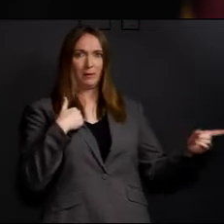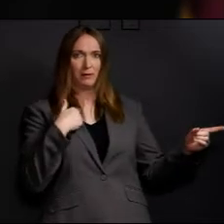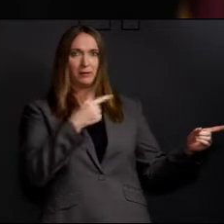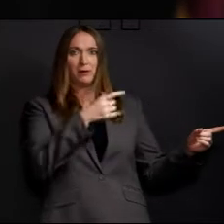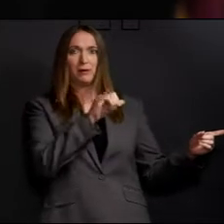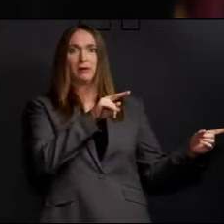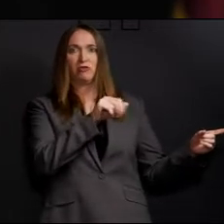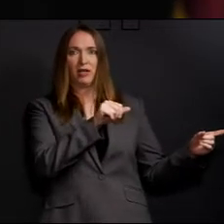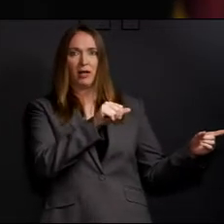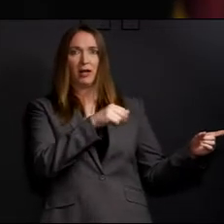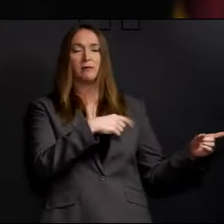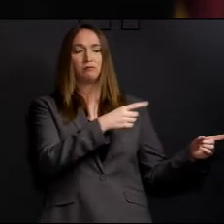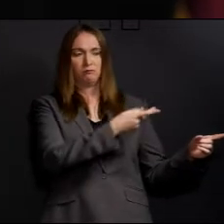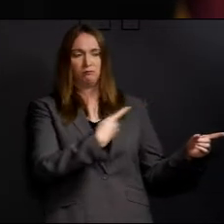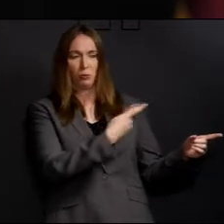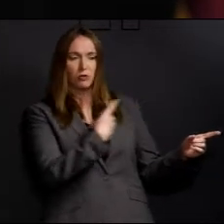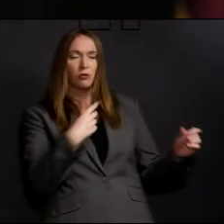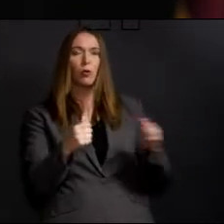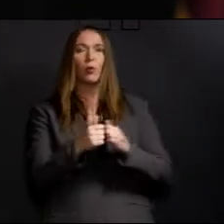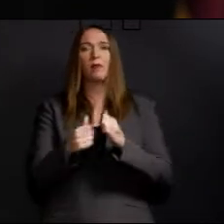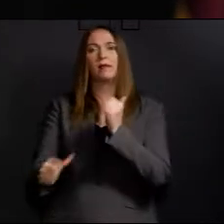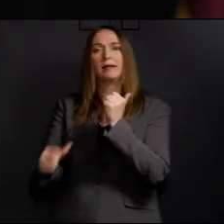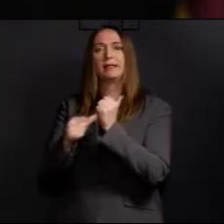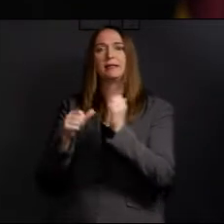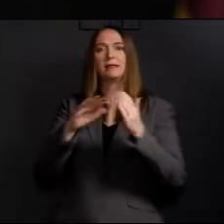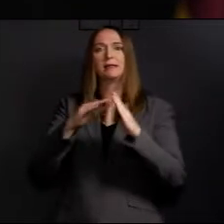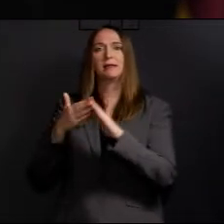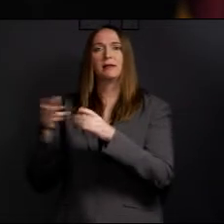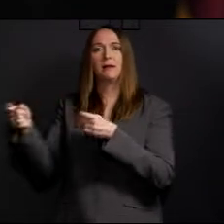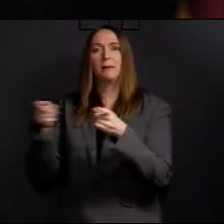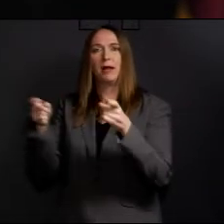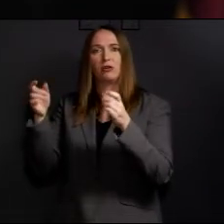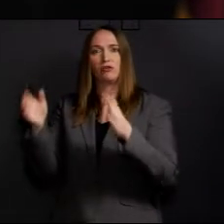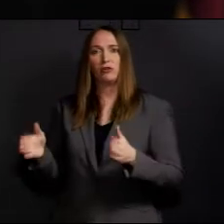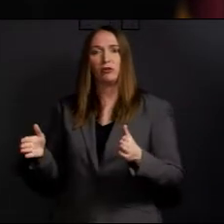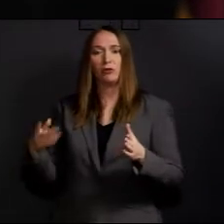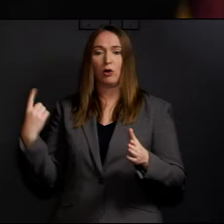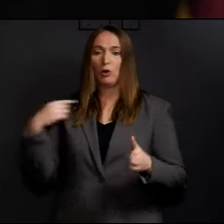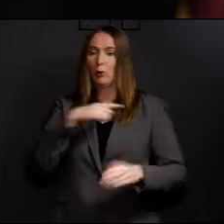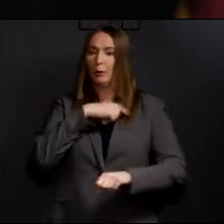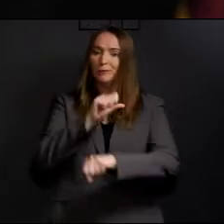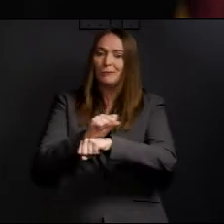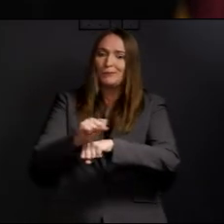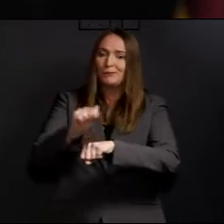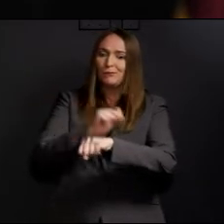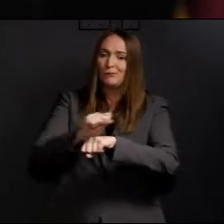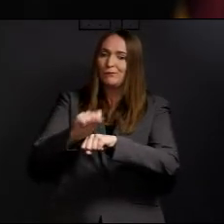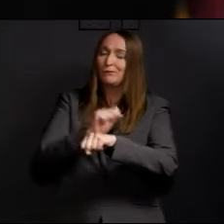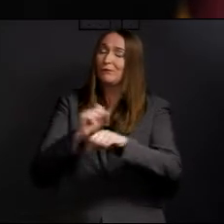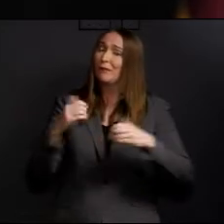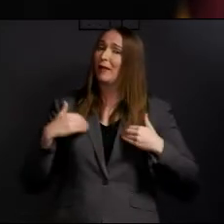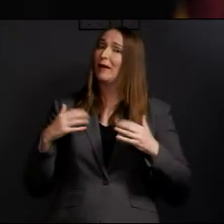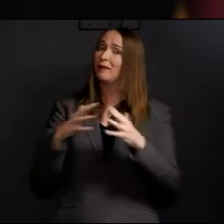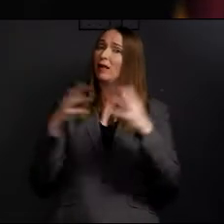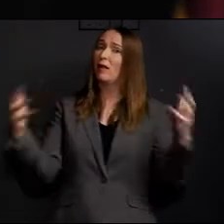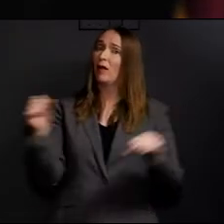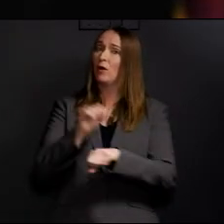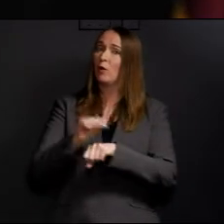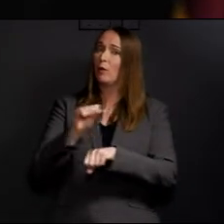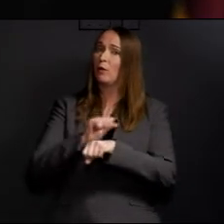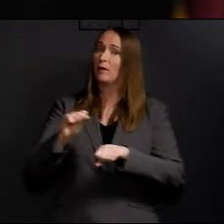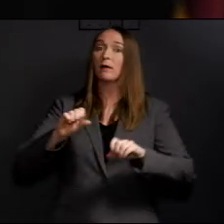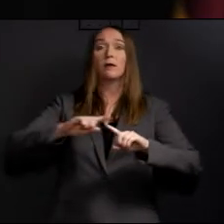manager. And we think that we've got plenty of work to do, but we are strongly encouraged by our grocery